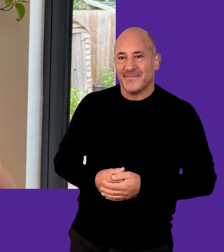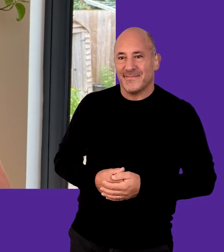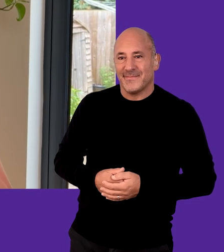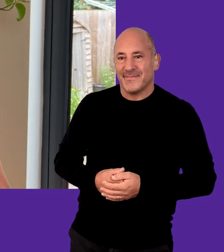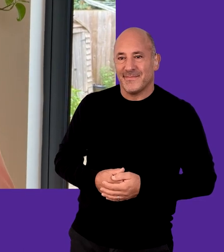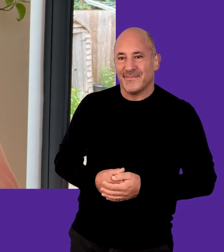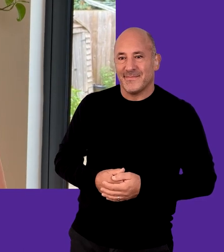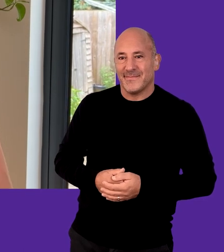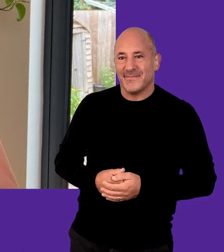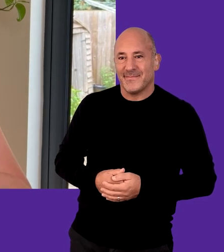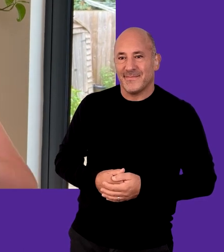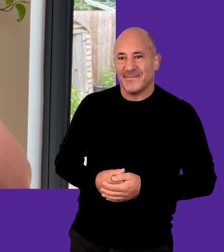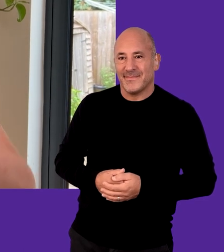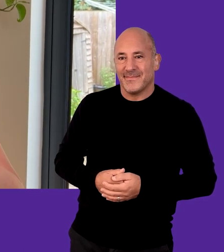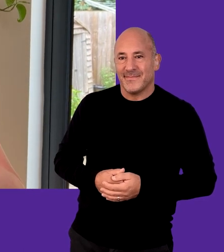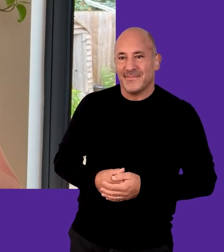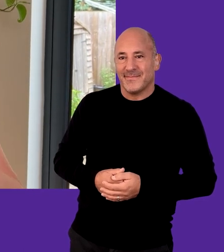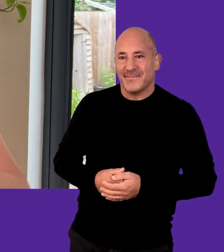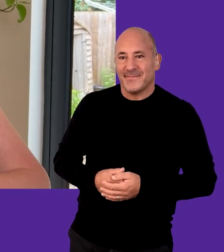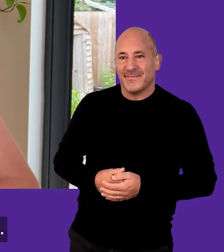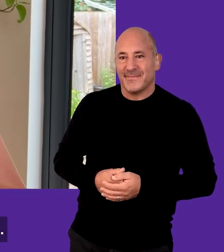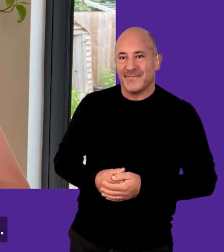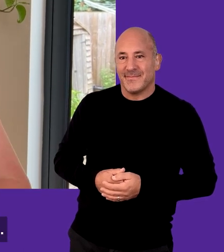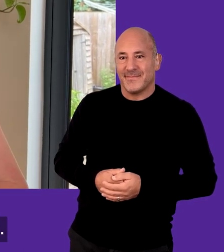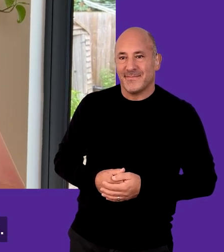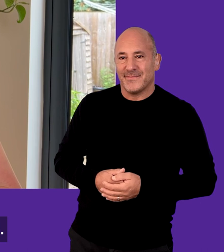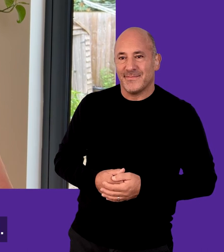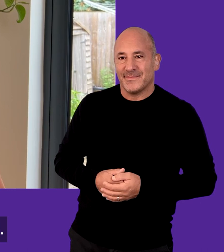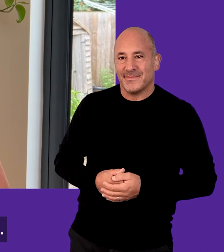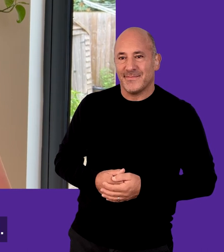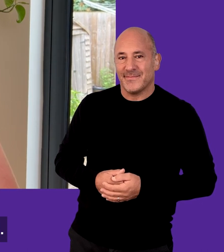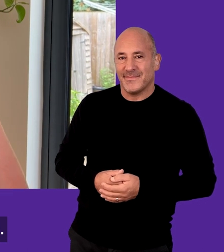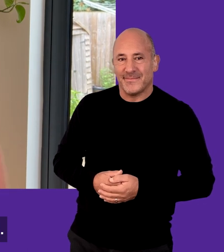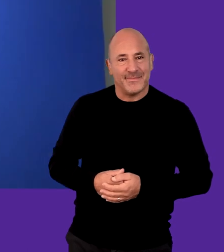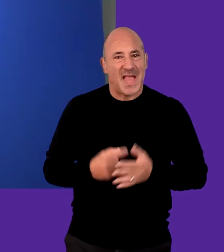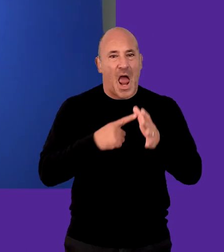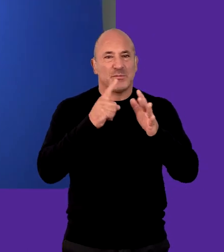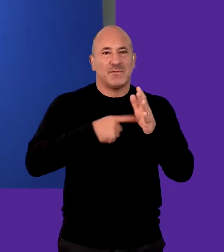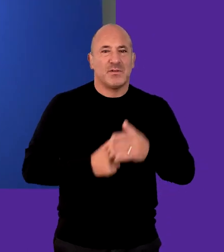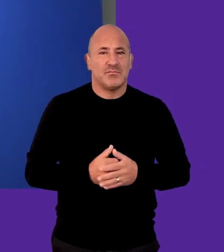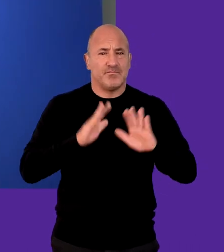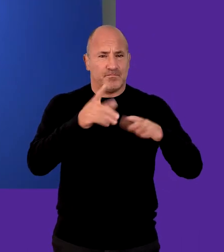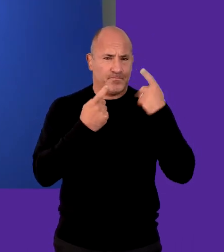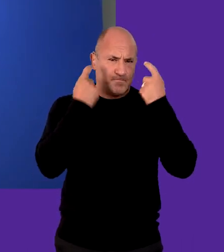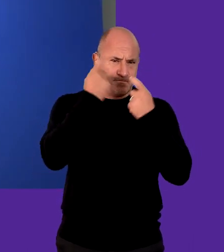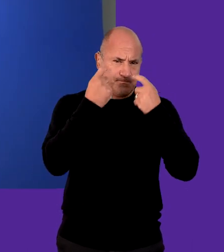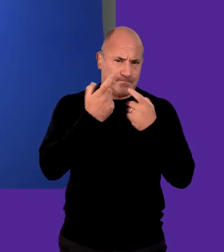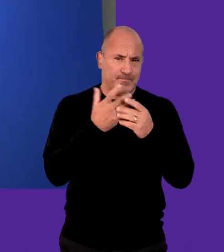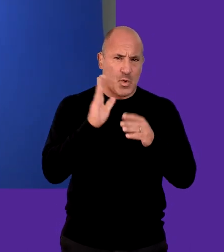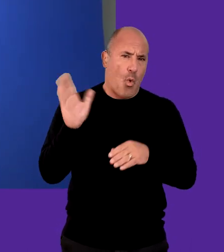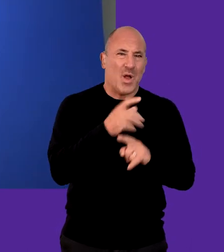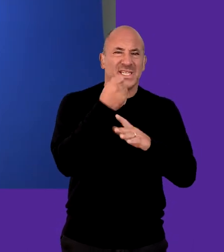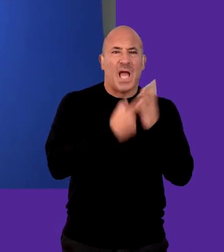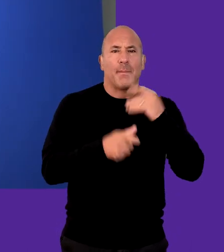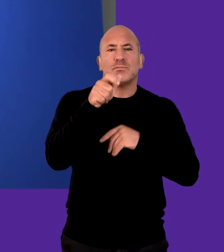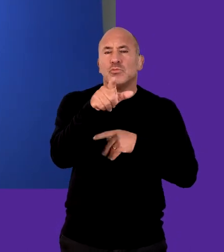and that you will put adjustments in place throughout the recruitment process? Alan Jadavji Make sure you